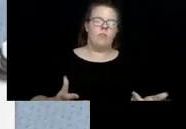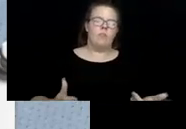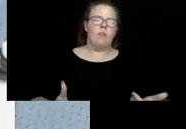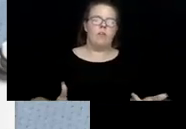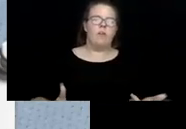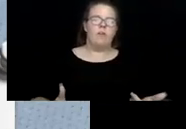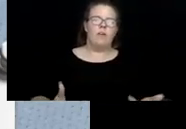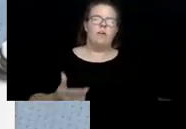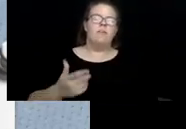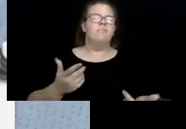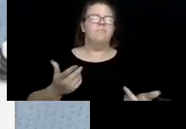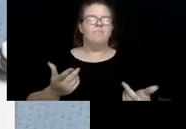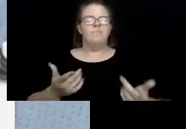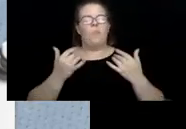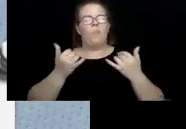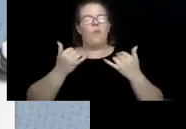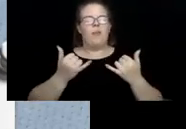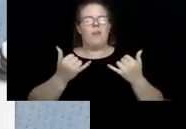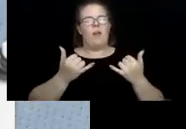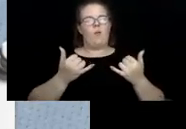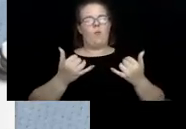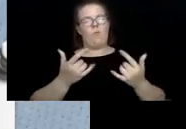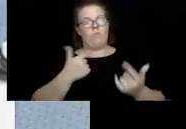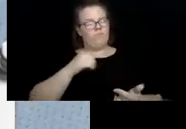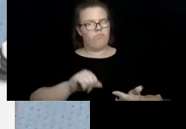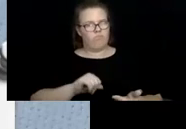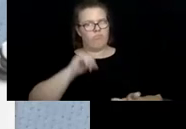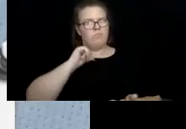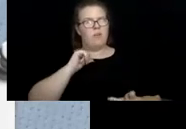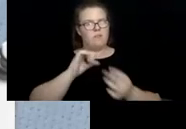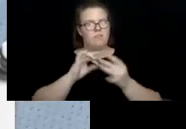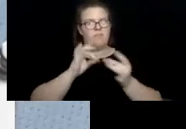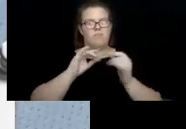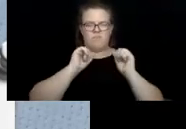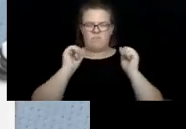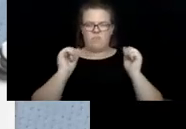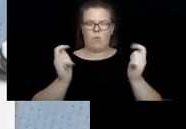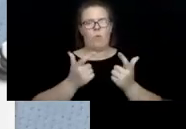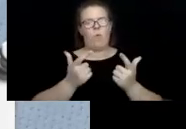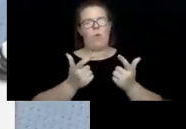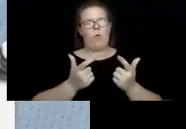classes. So right now, I'm very proud to say that all of them are, uh,